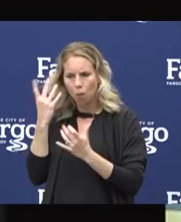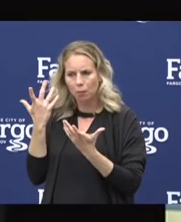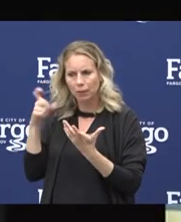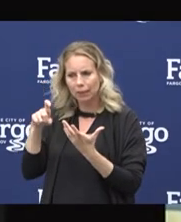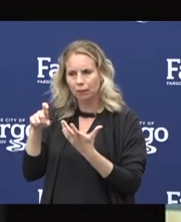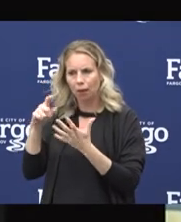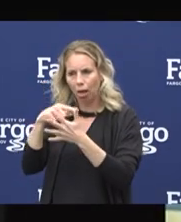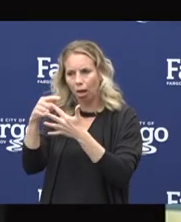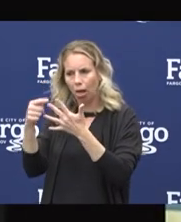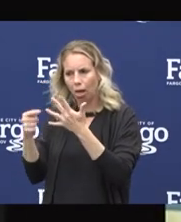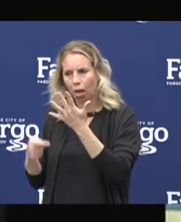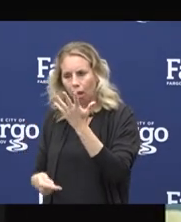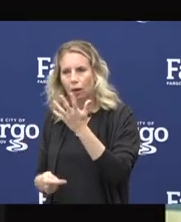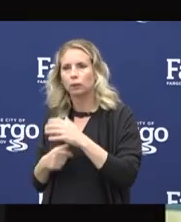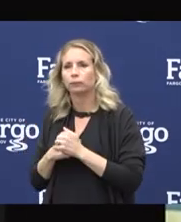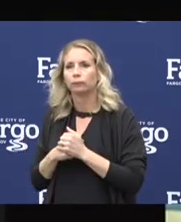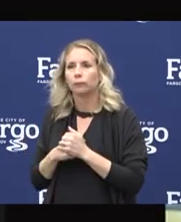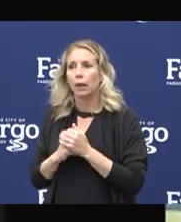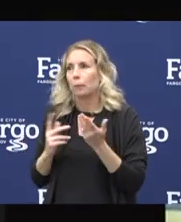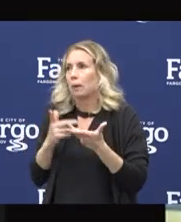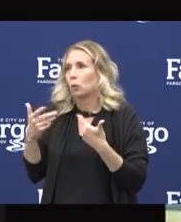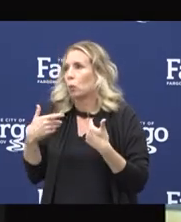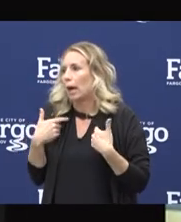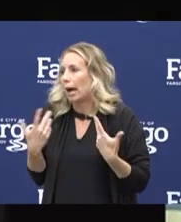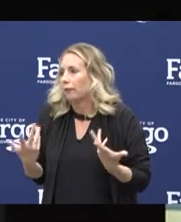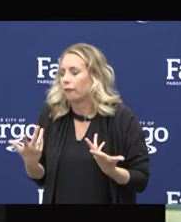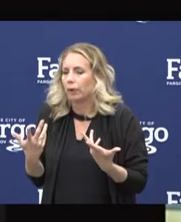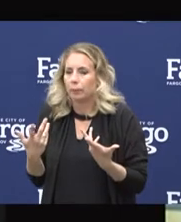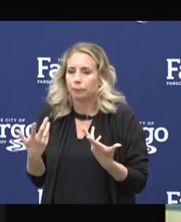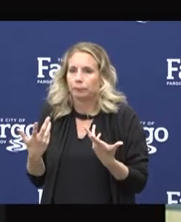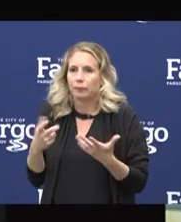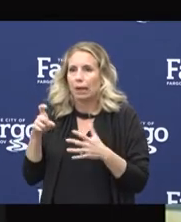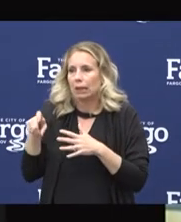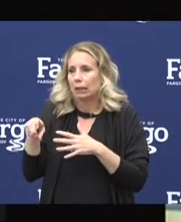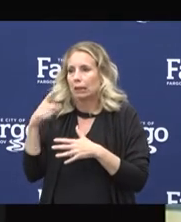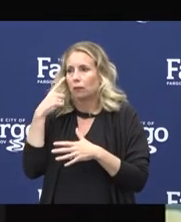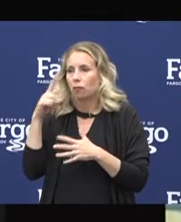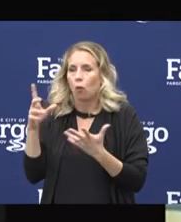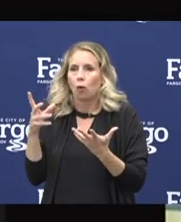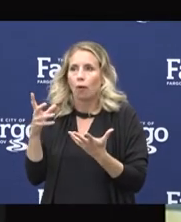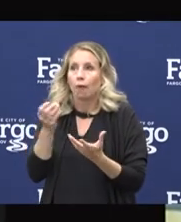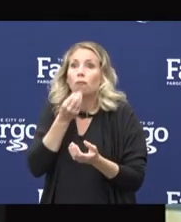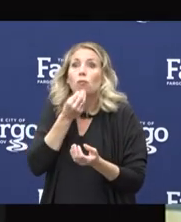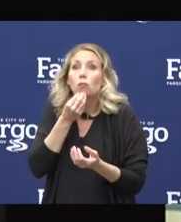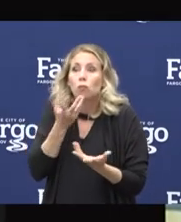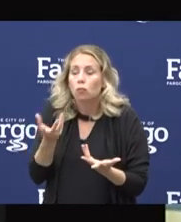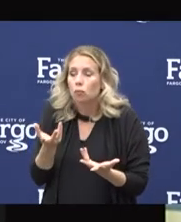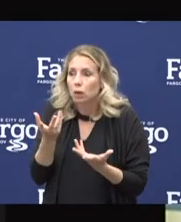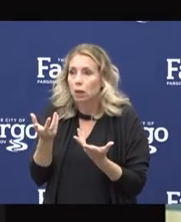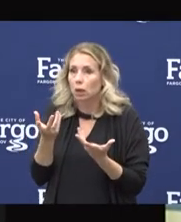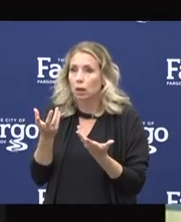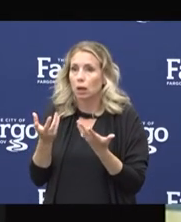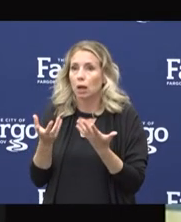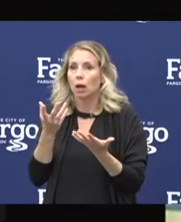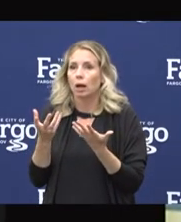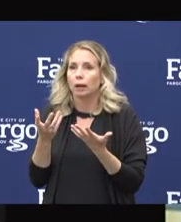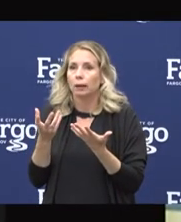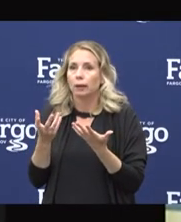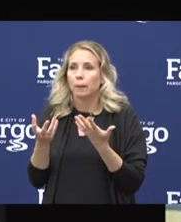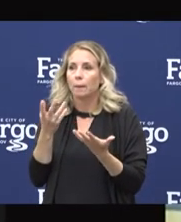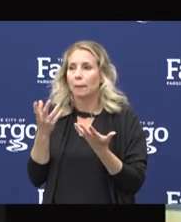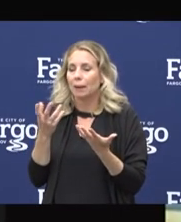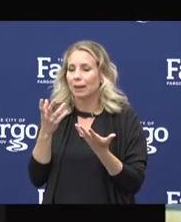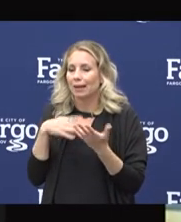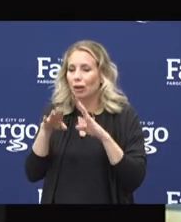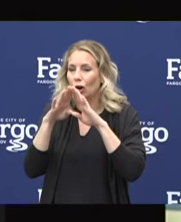maybe you have a need for food, maybe you don't have stable